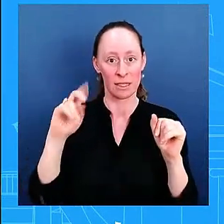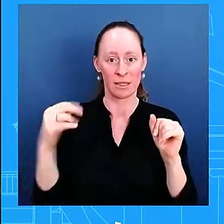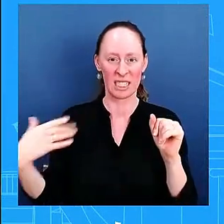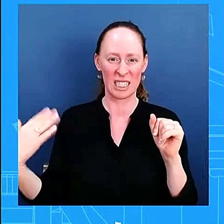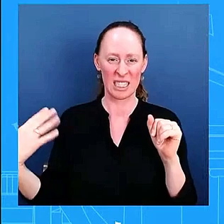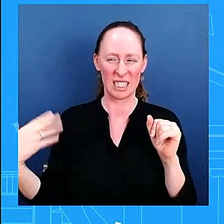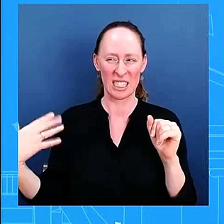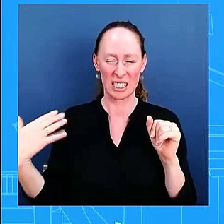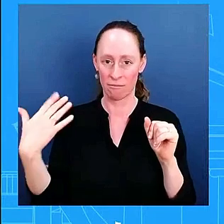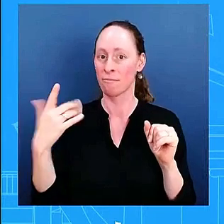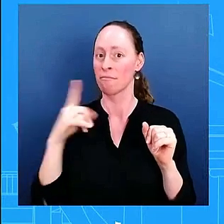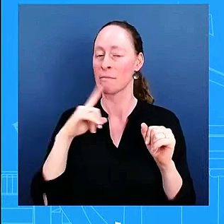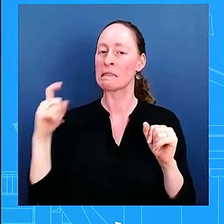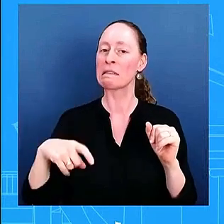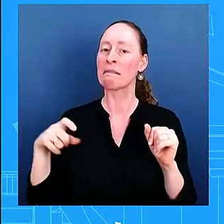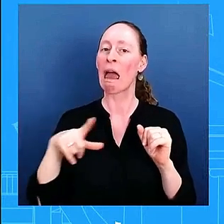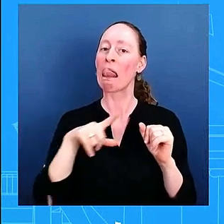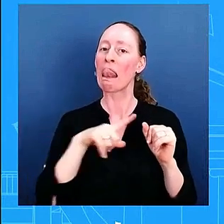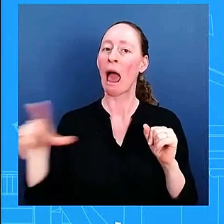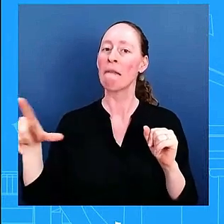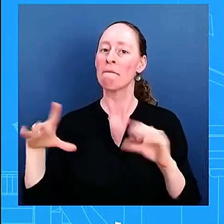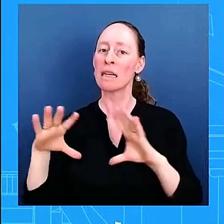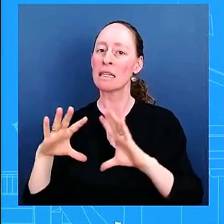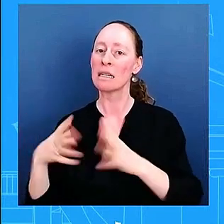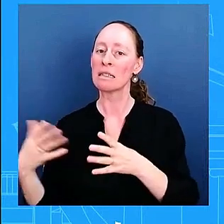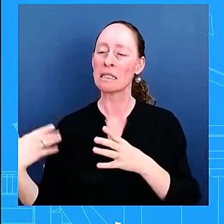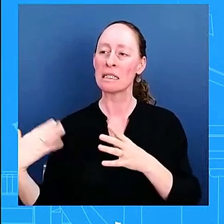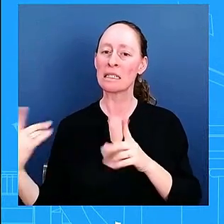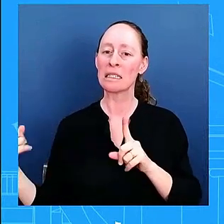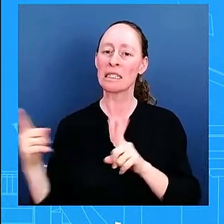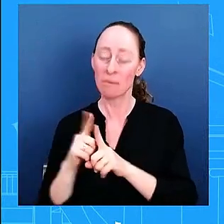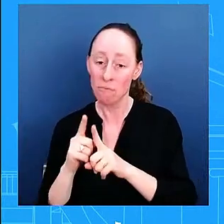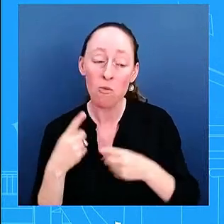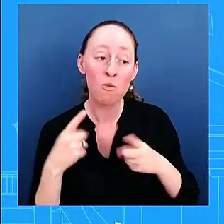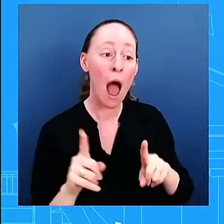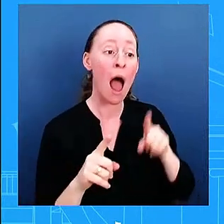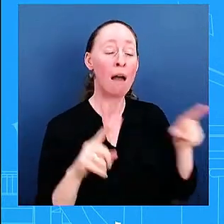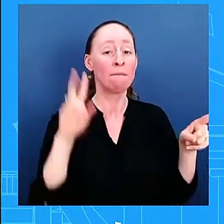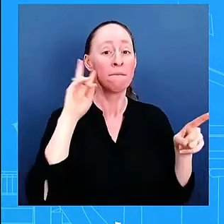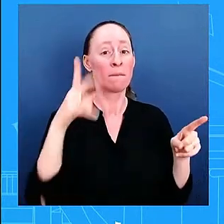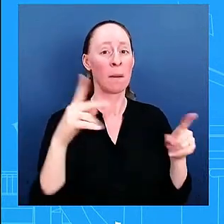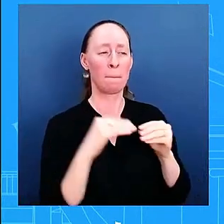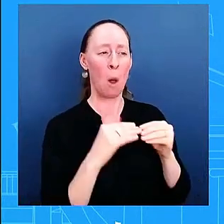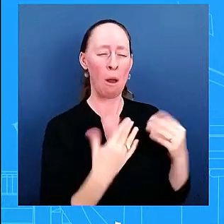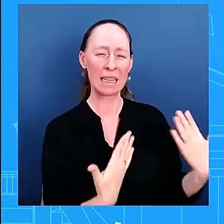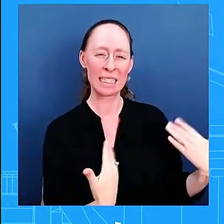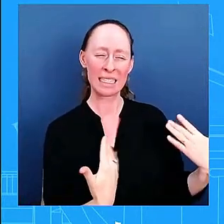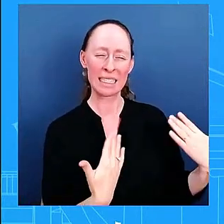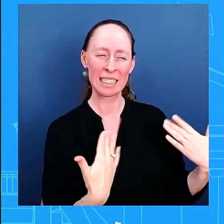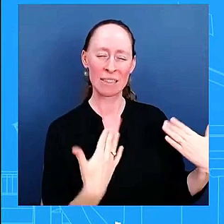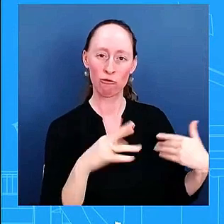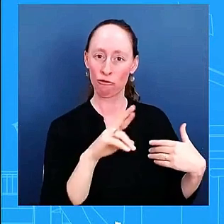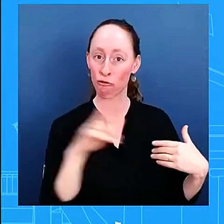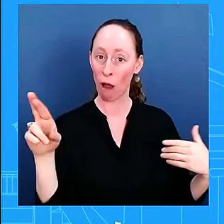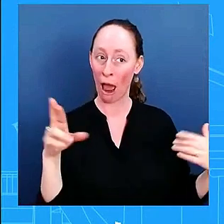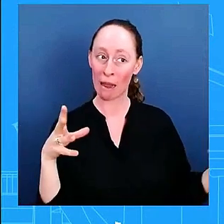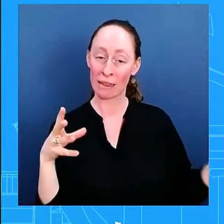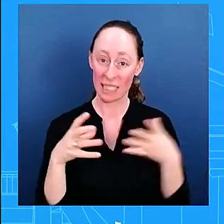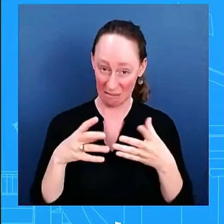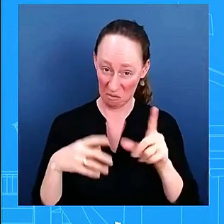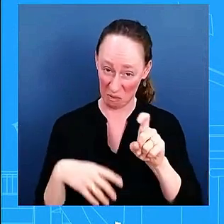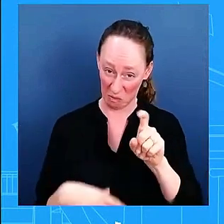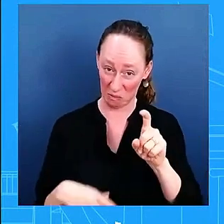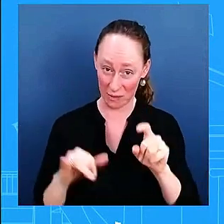going out there speaking directly to the american people and talking about uh how he's delivering for them how the biden harris is delivering for